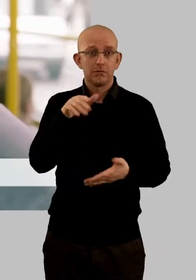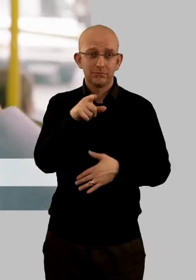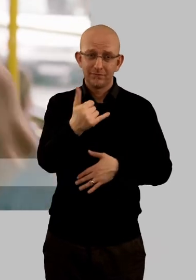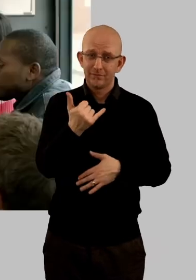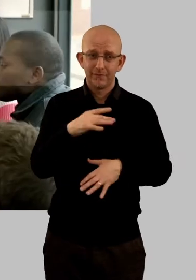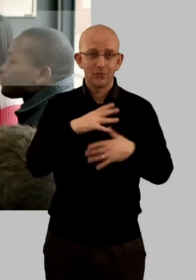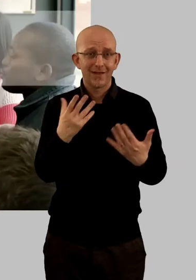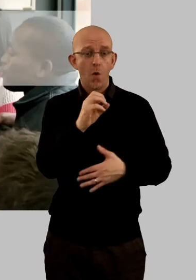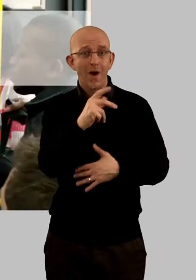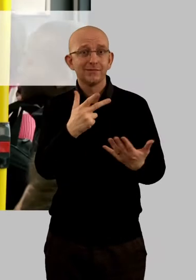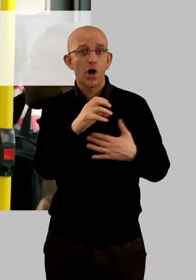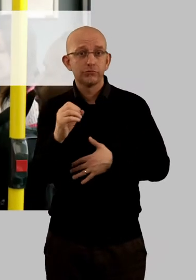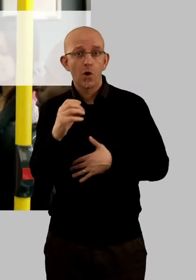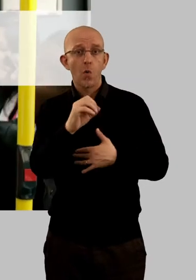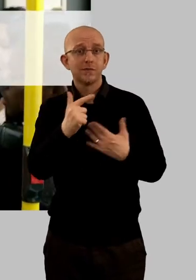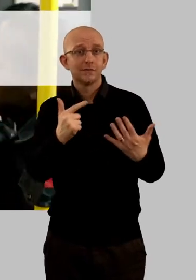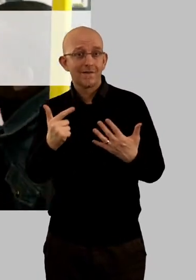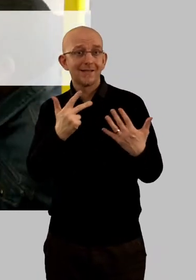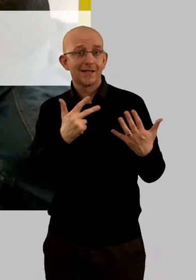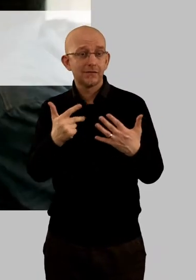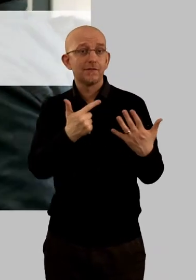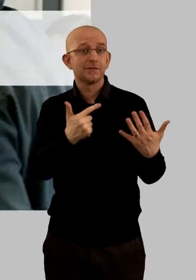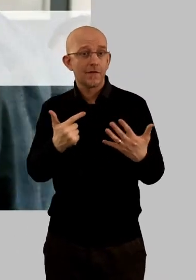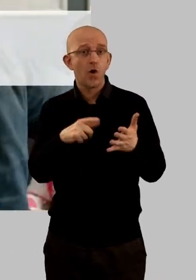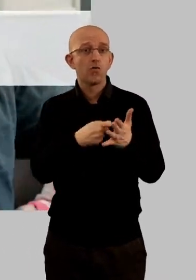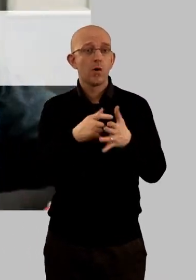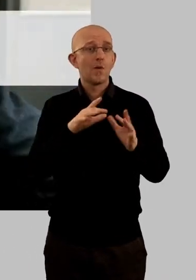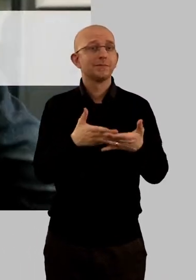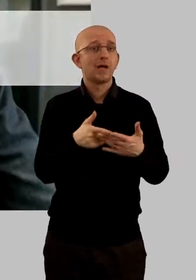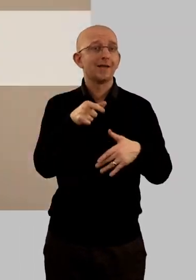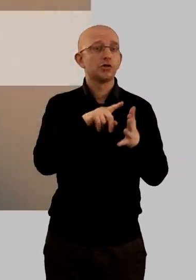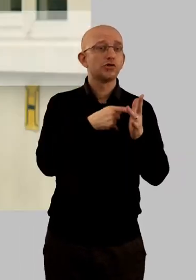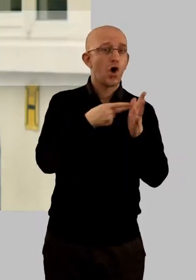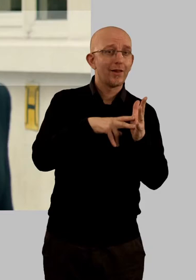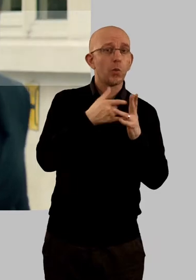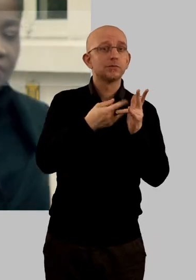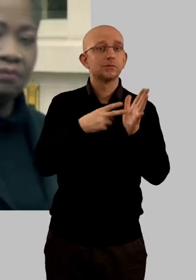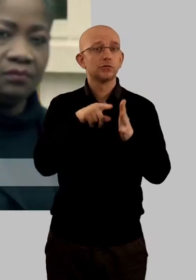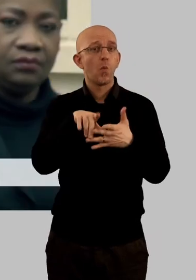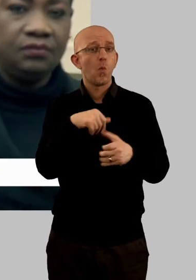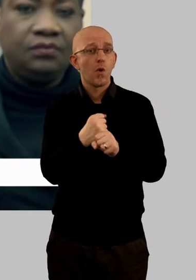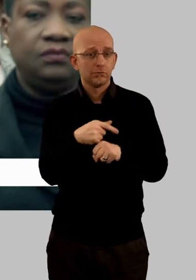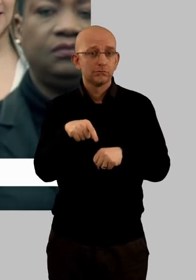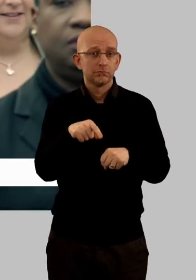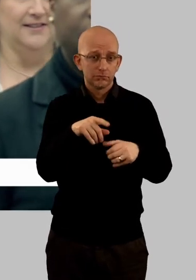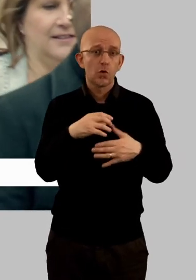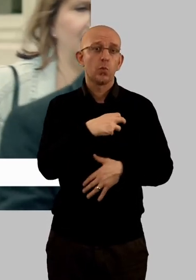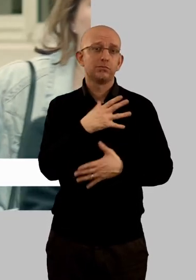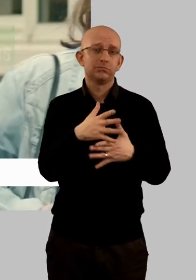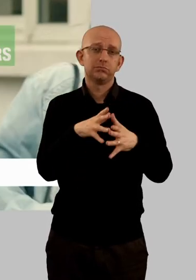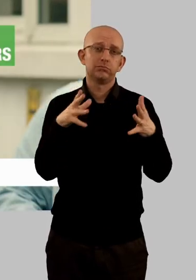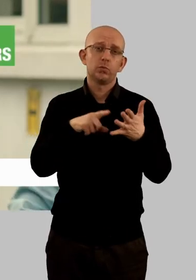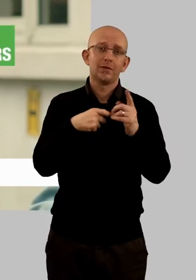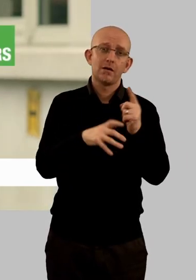now on 0800 077 887 or visit joinunison.org. Unison is the UK's largest public service union